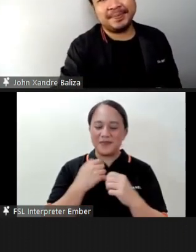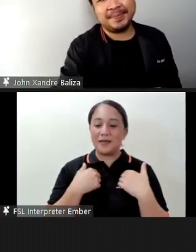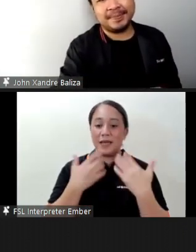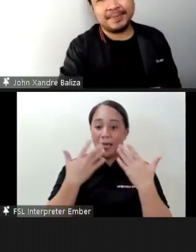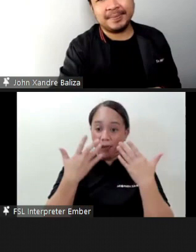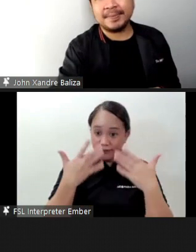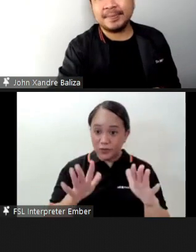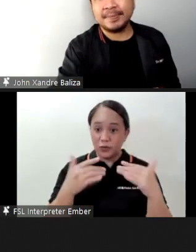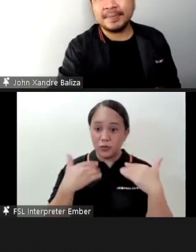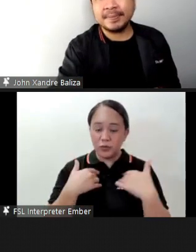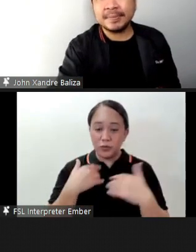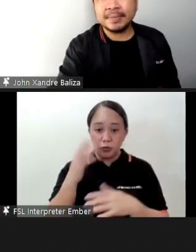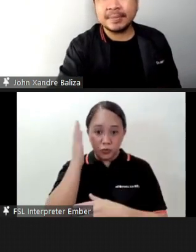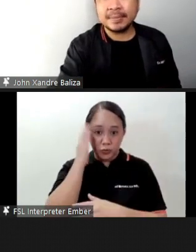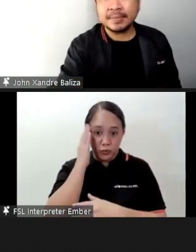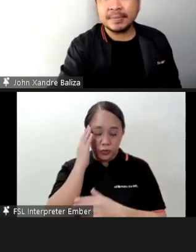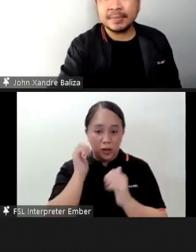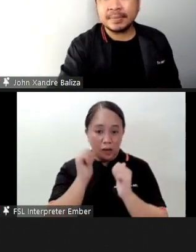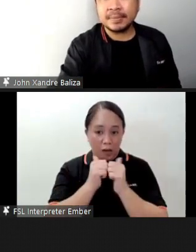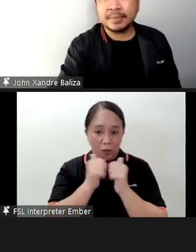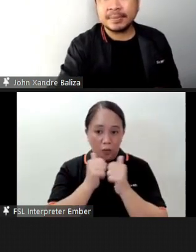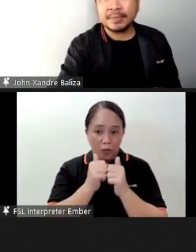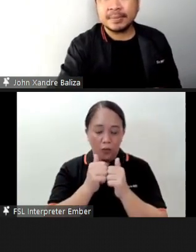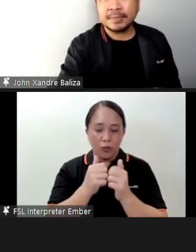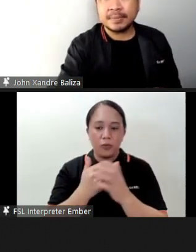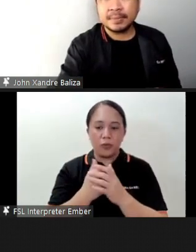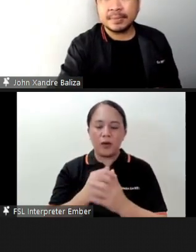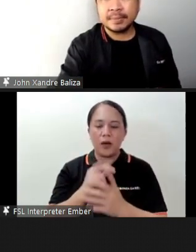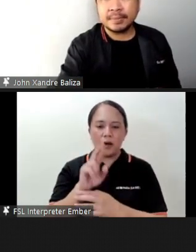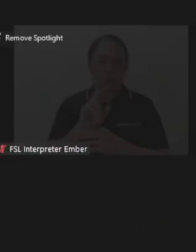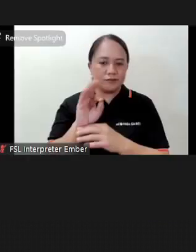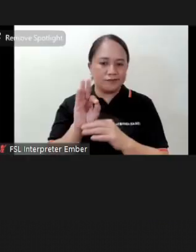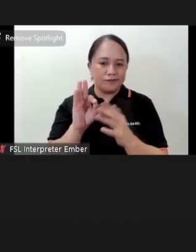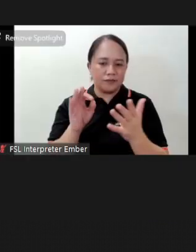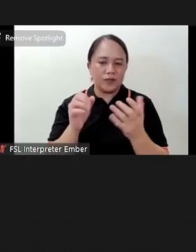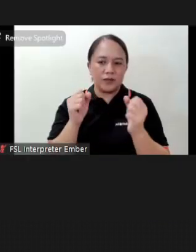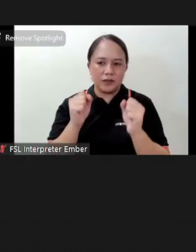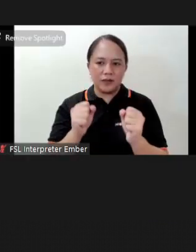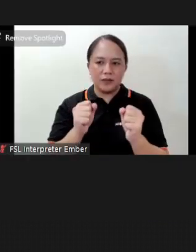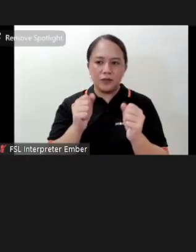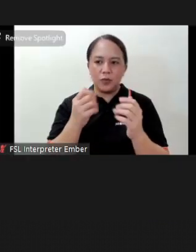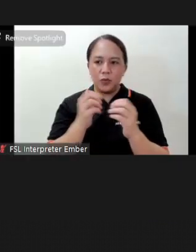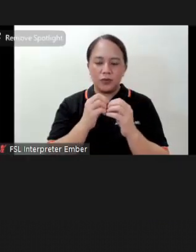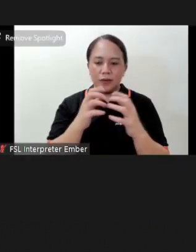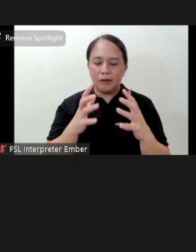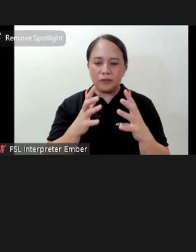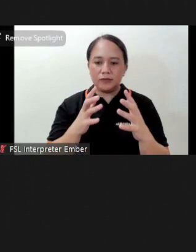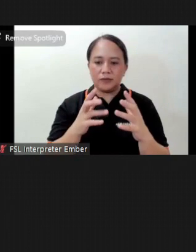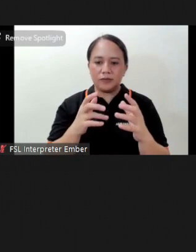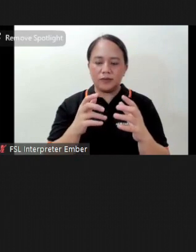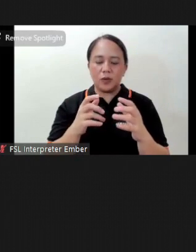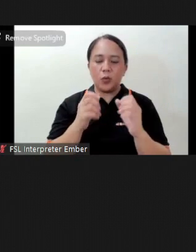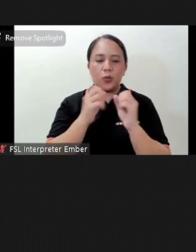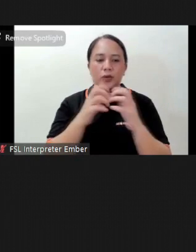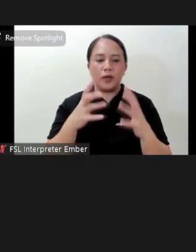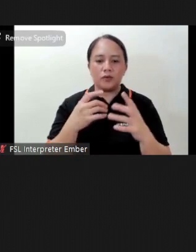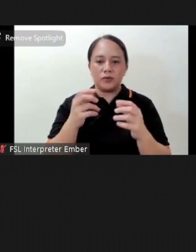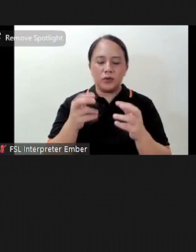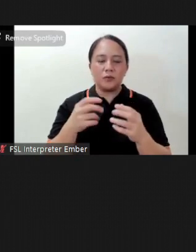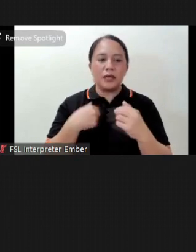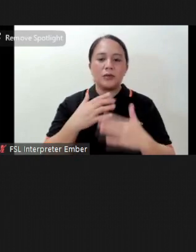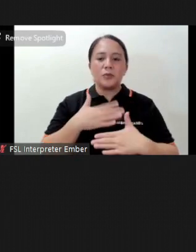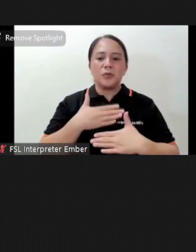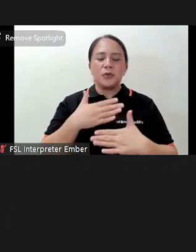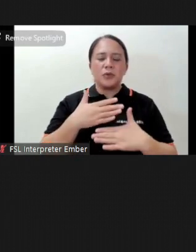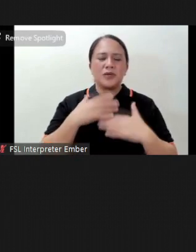figure this out while rope flowing you can do this even without rope you can have breathing exercises there are